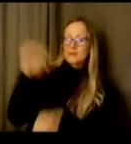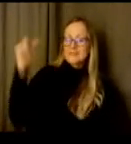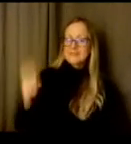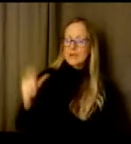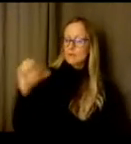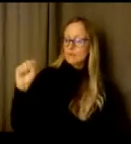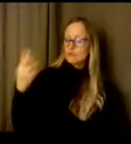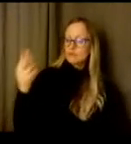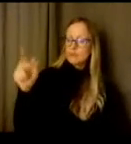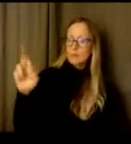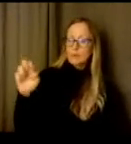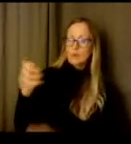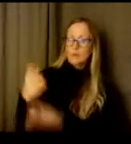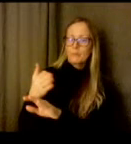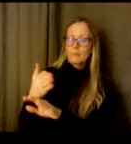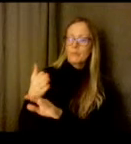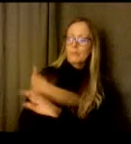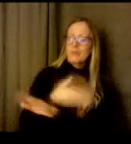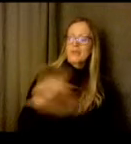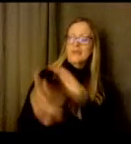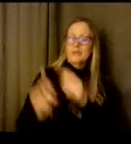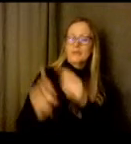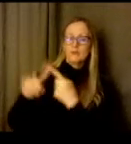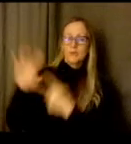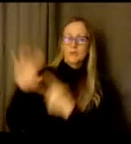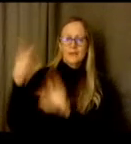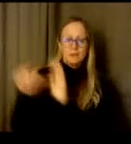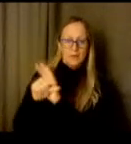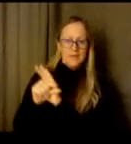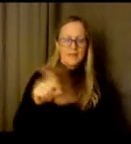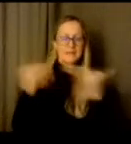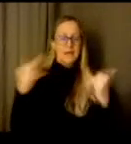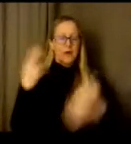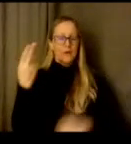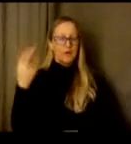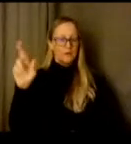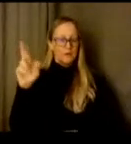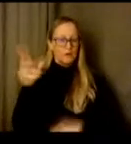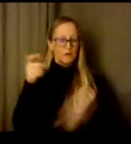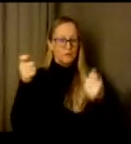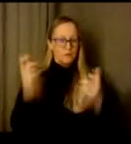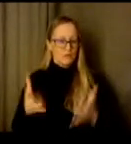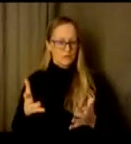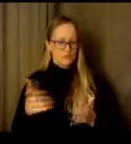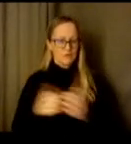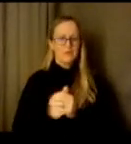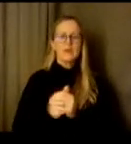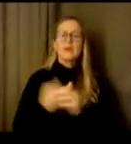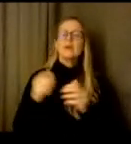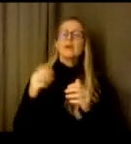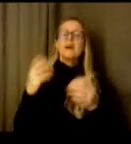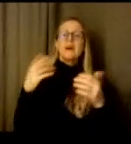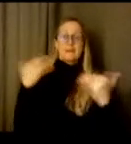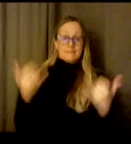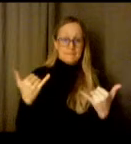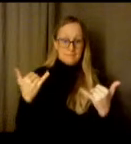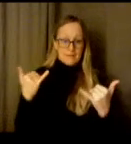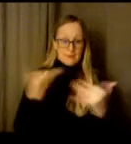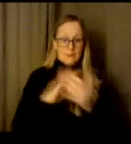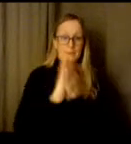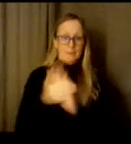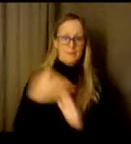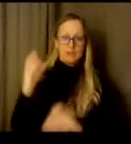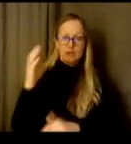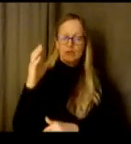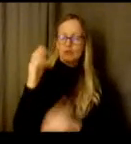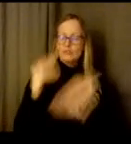Equity Partnerships and Engagement Division. Dr. Scarlett has dedicated her career to advocating for and creating academic